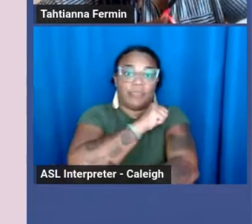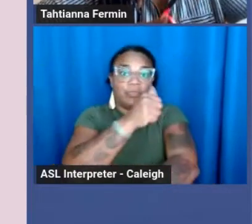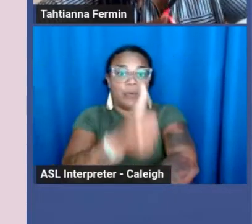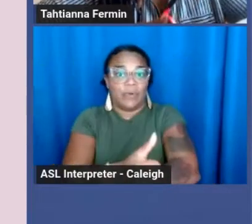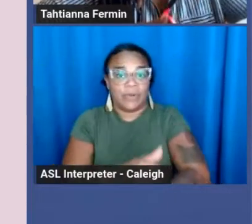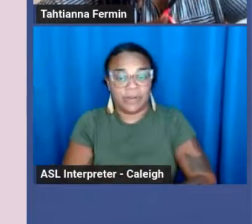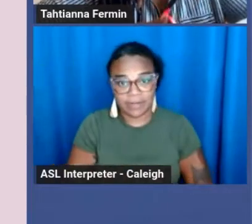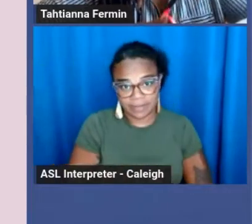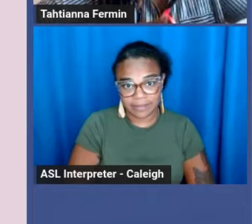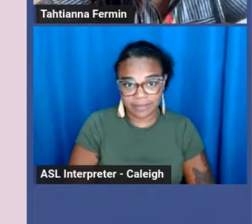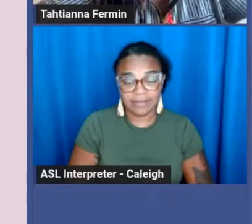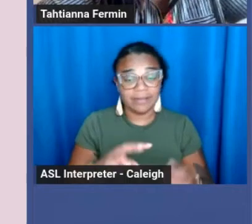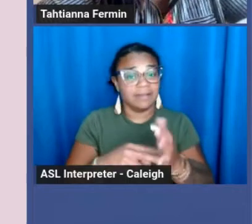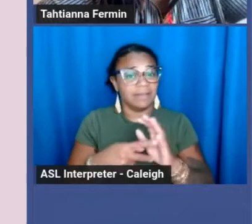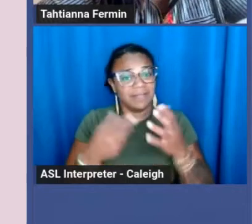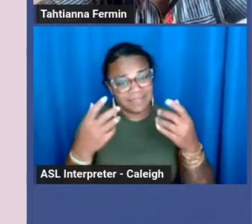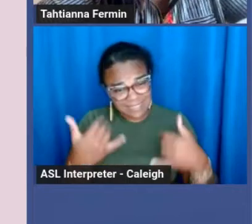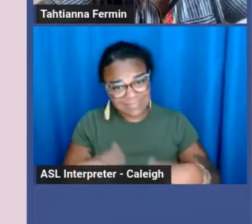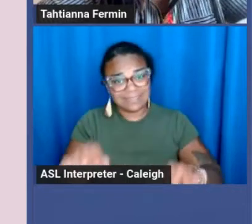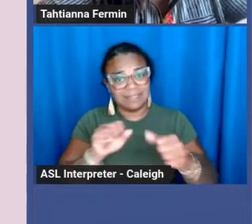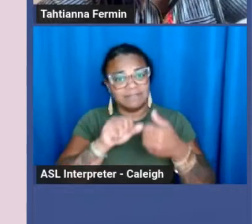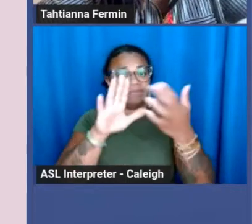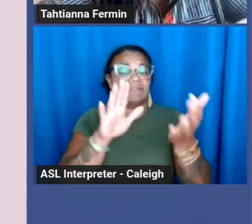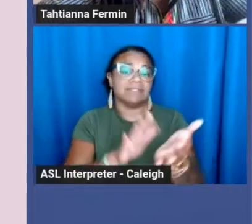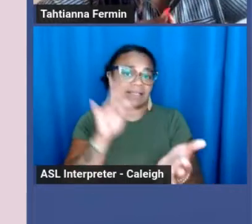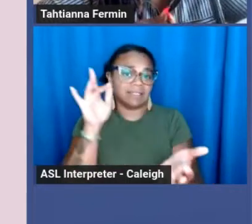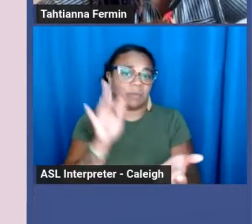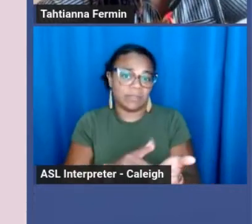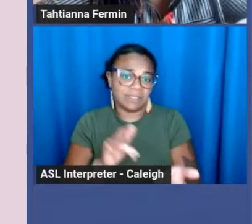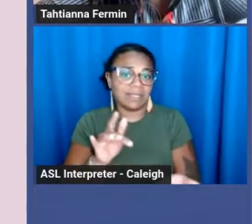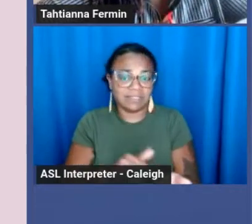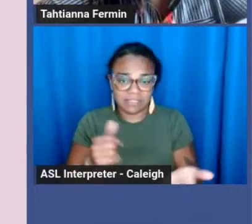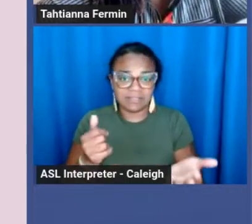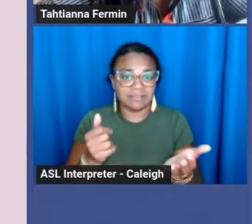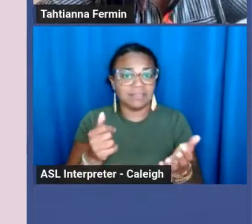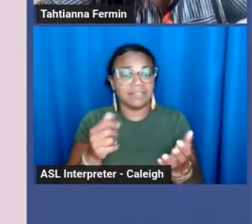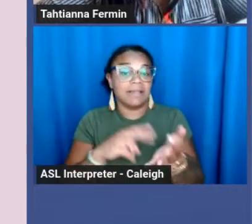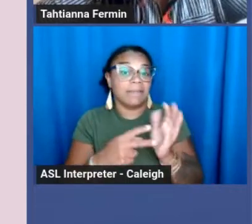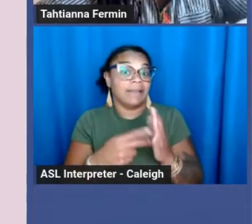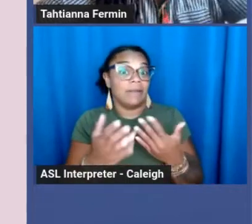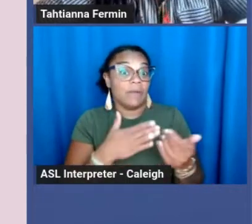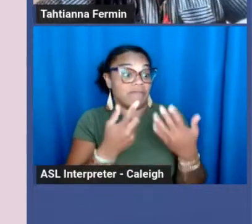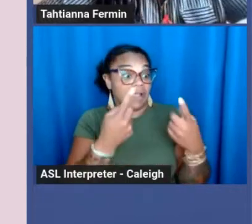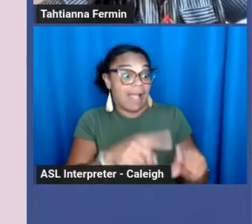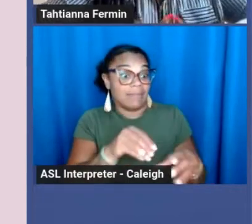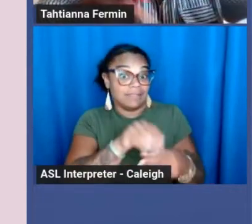of their exploitations, the things that go behind closed doors at work.